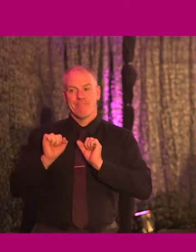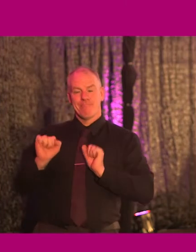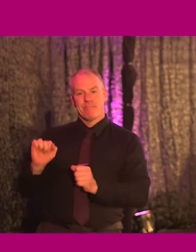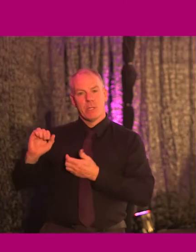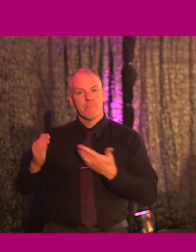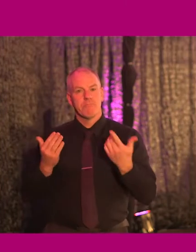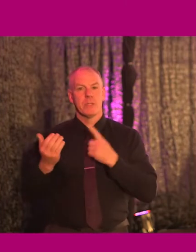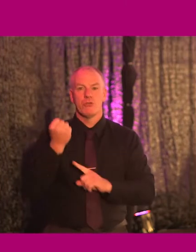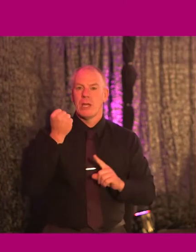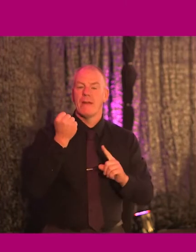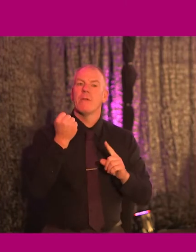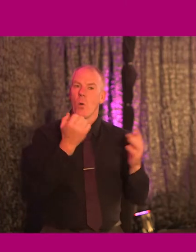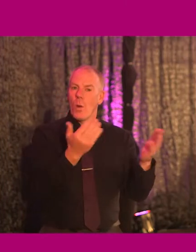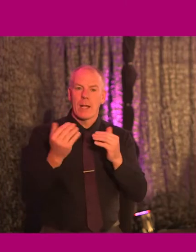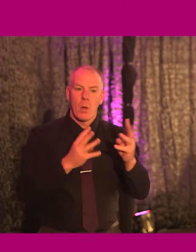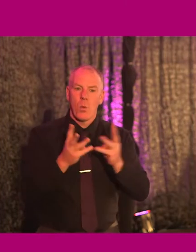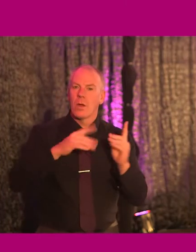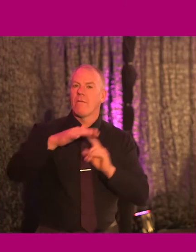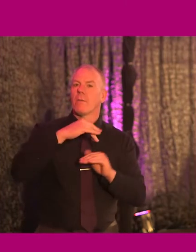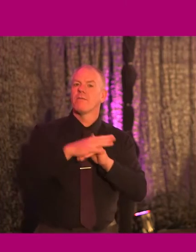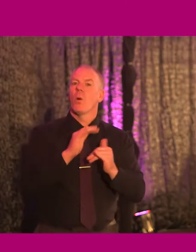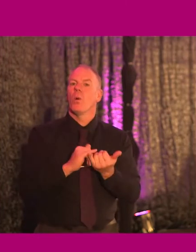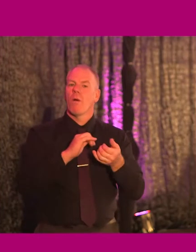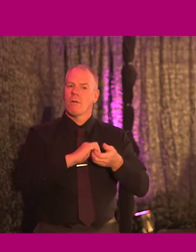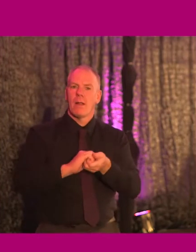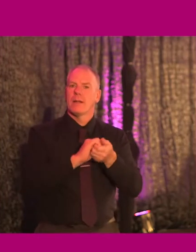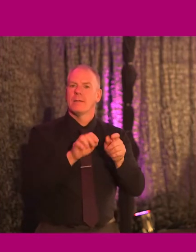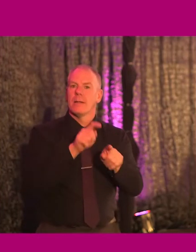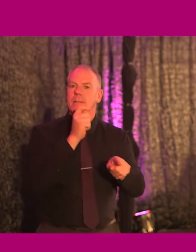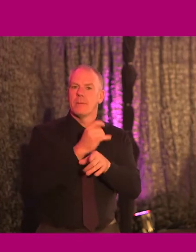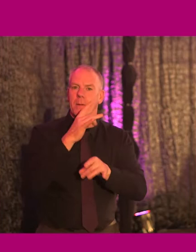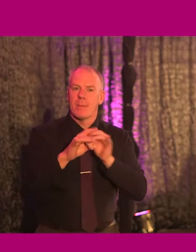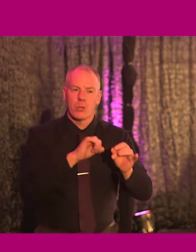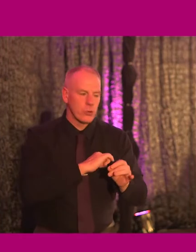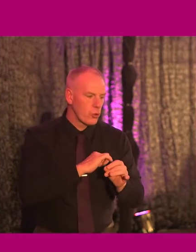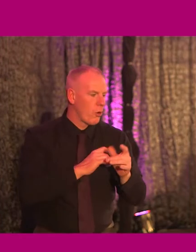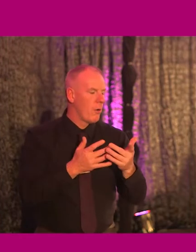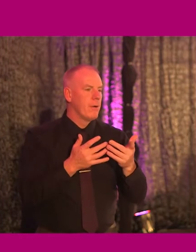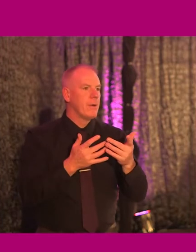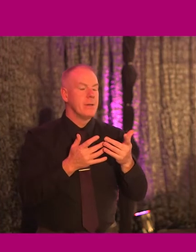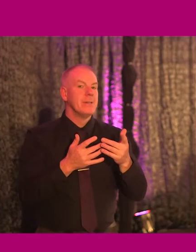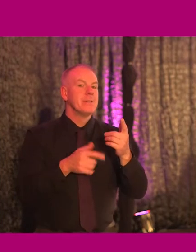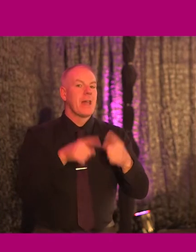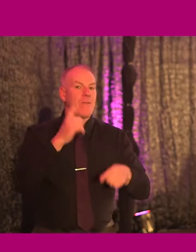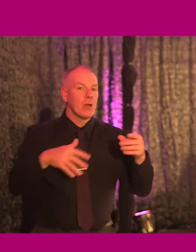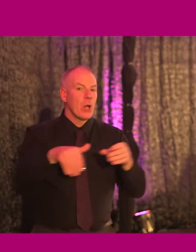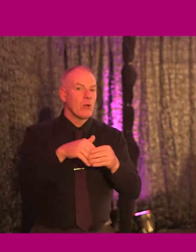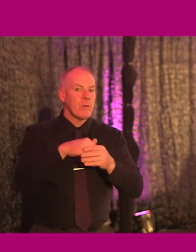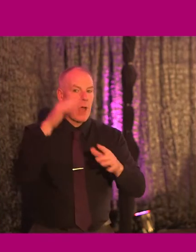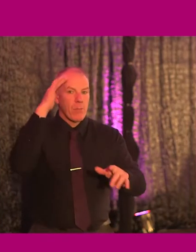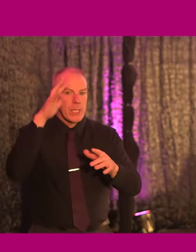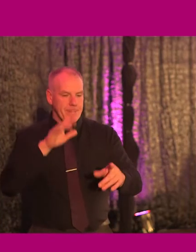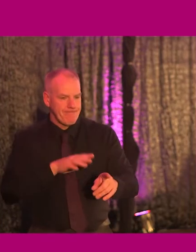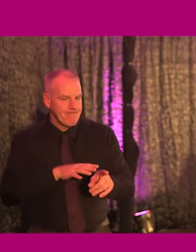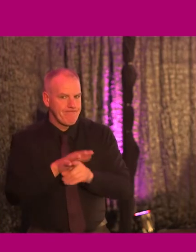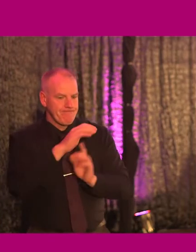exclusive and welcoming workplaces for colleagues, while also ensuring the inclusive design principles remain alive